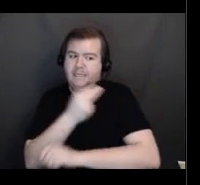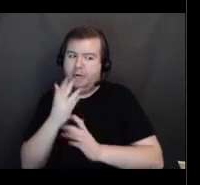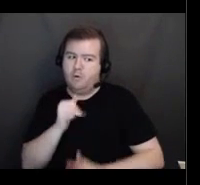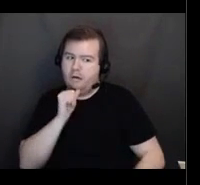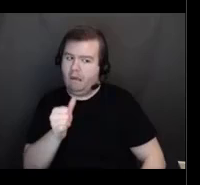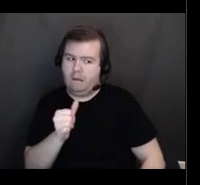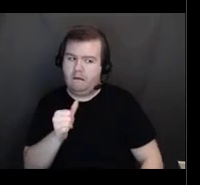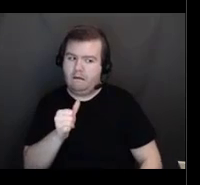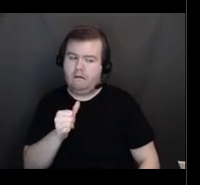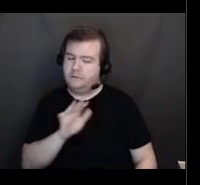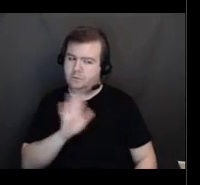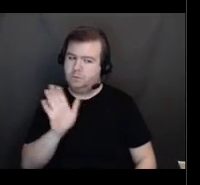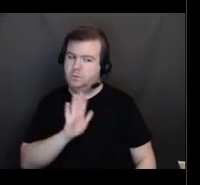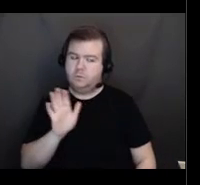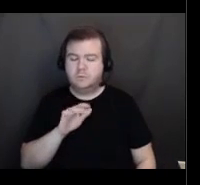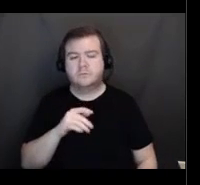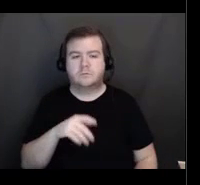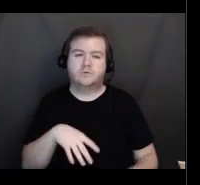an appointment for somebody.